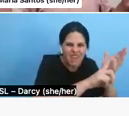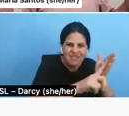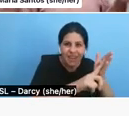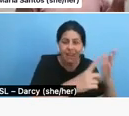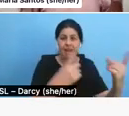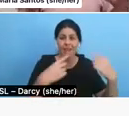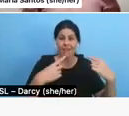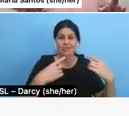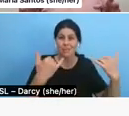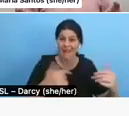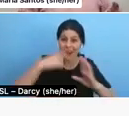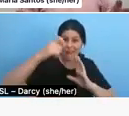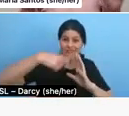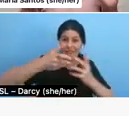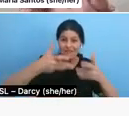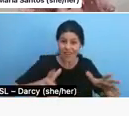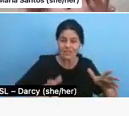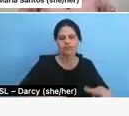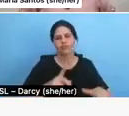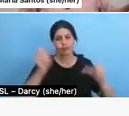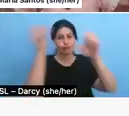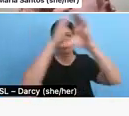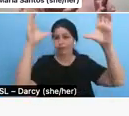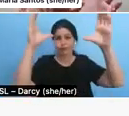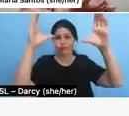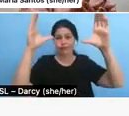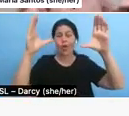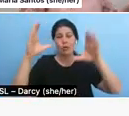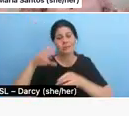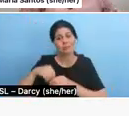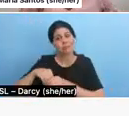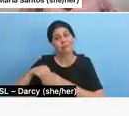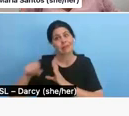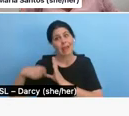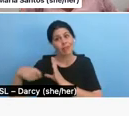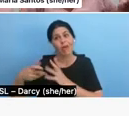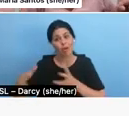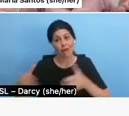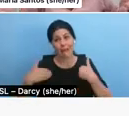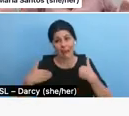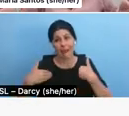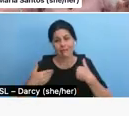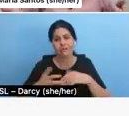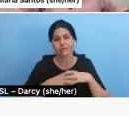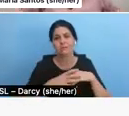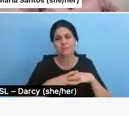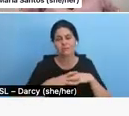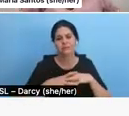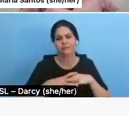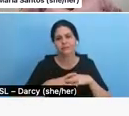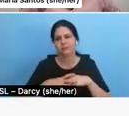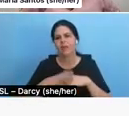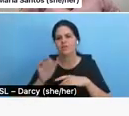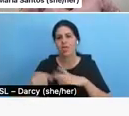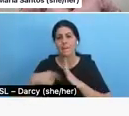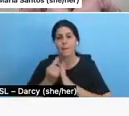that you filmed, you actually have that material. It's no longer in the potential. It's now what you materially have. So this is a moment